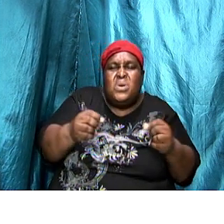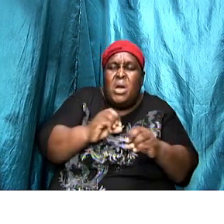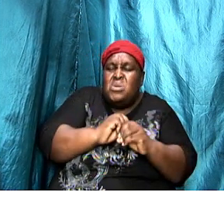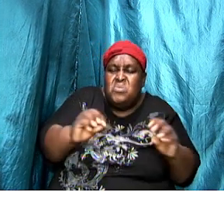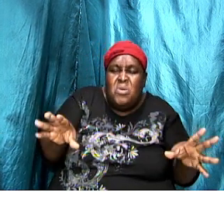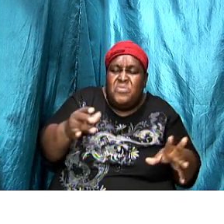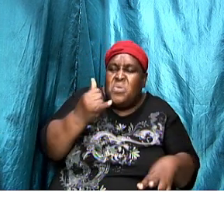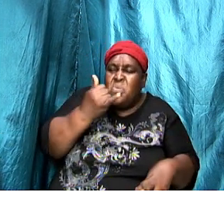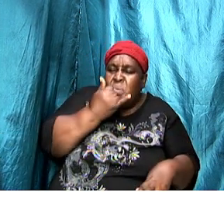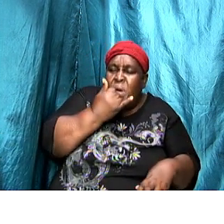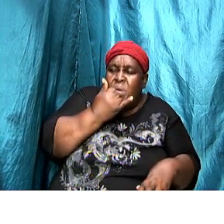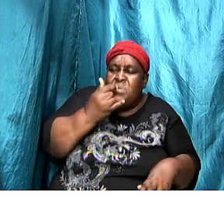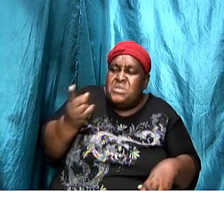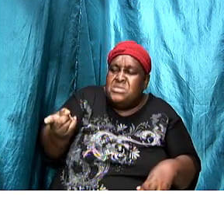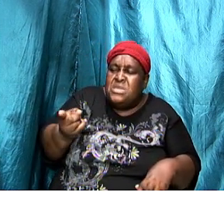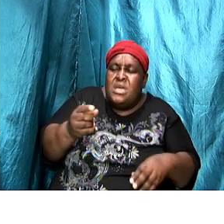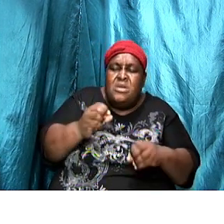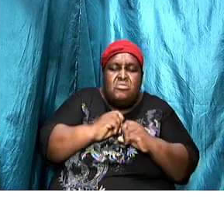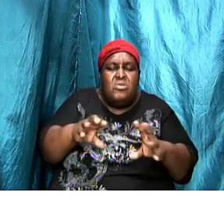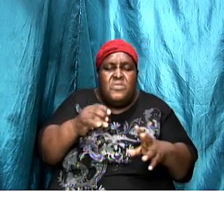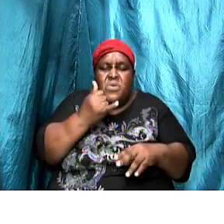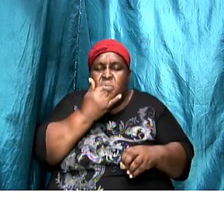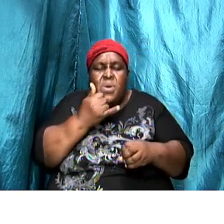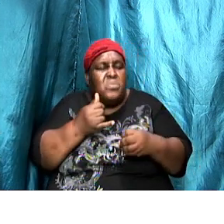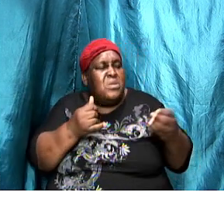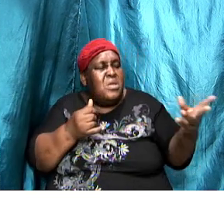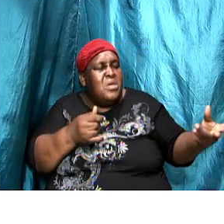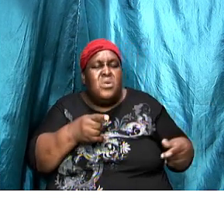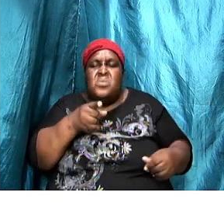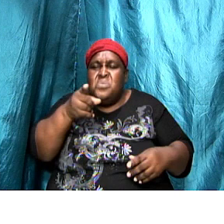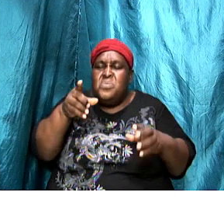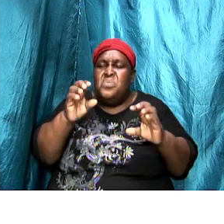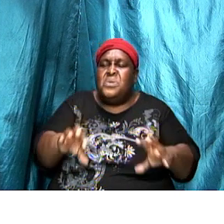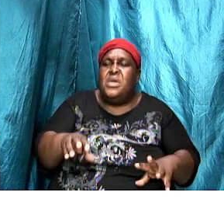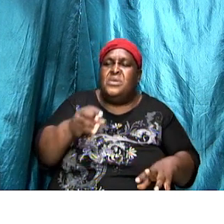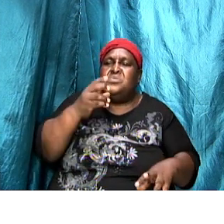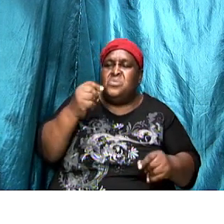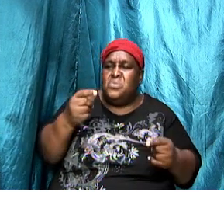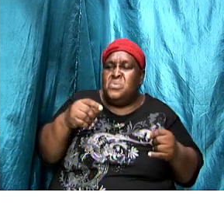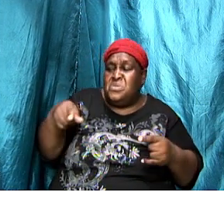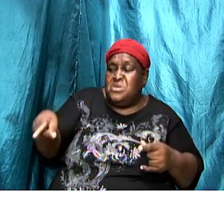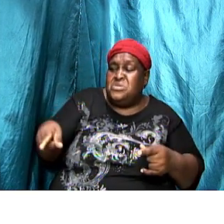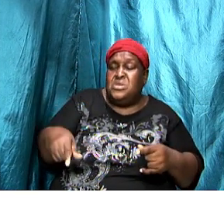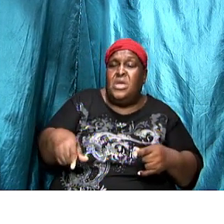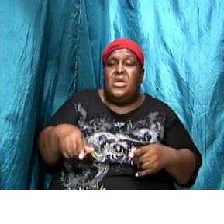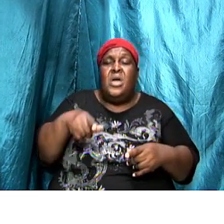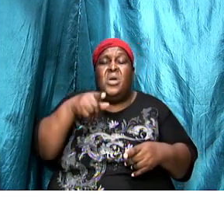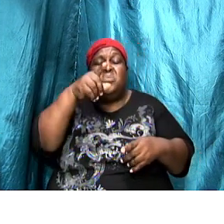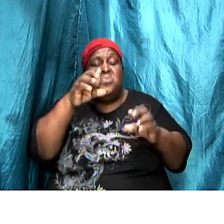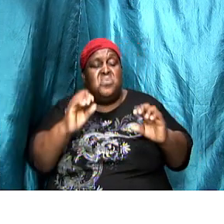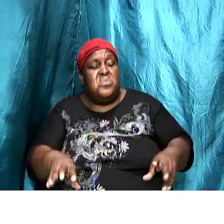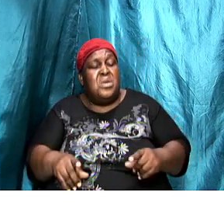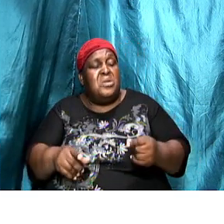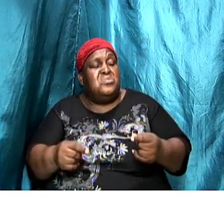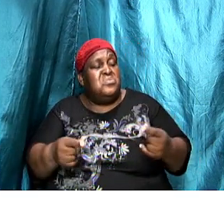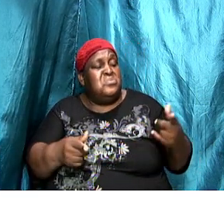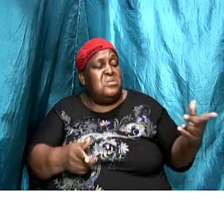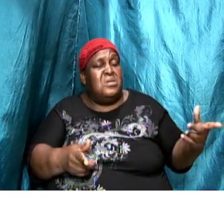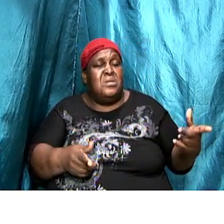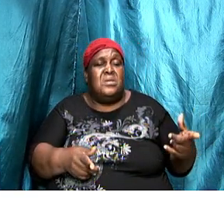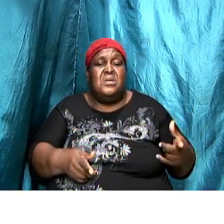with this and nothing is wrong with that and you can do this and you can do that but then the Ephesian church